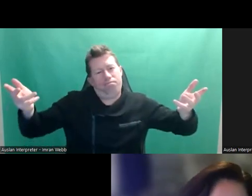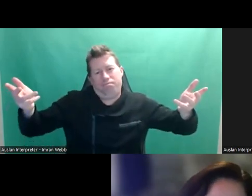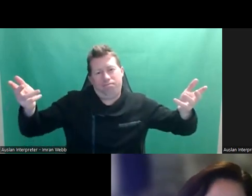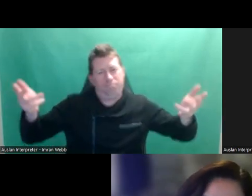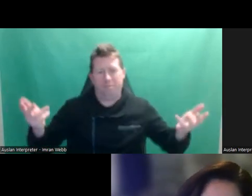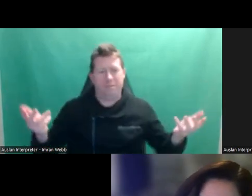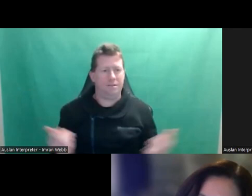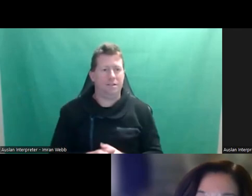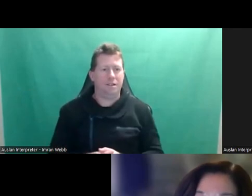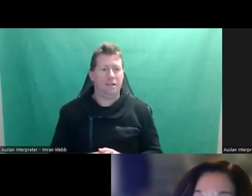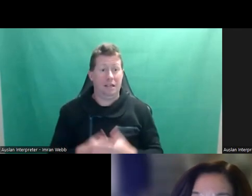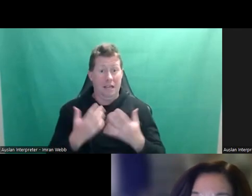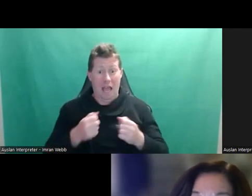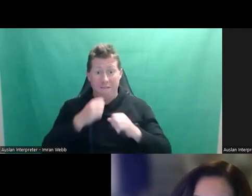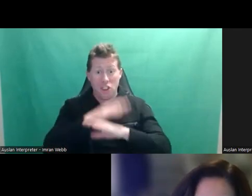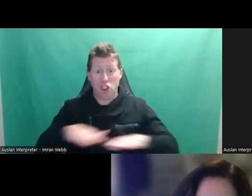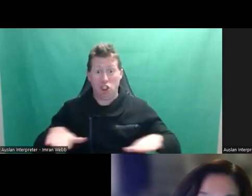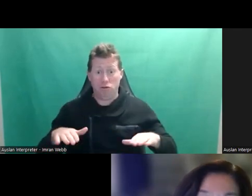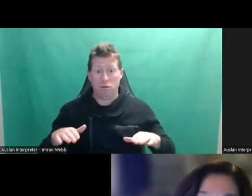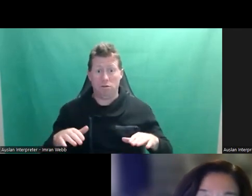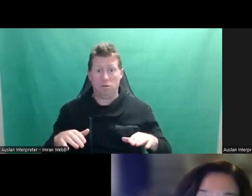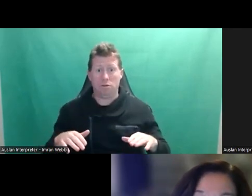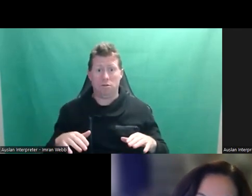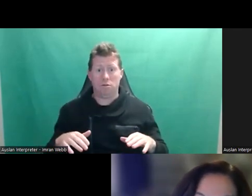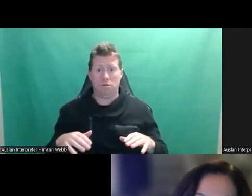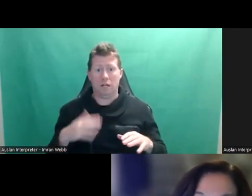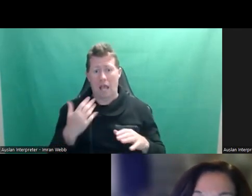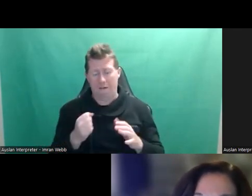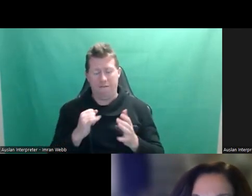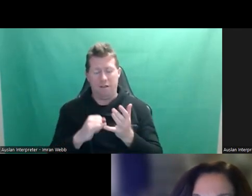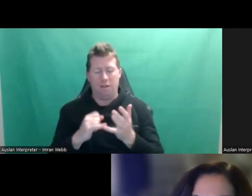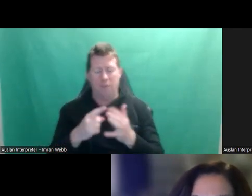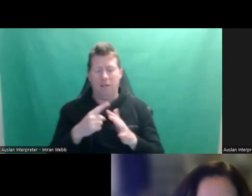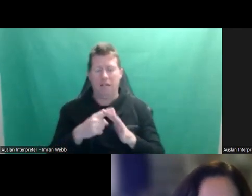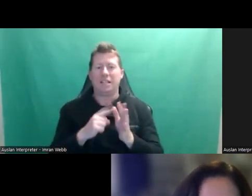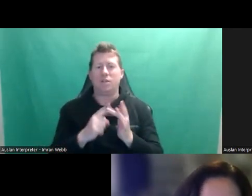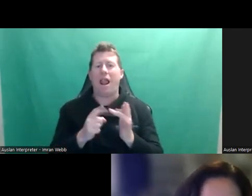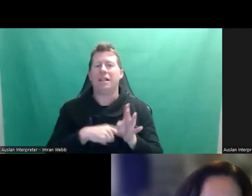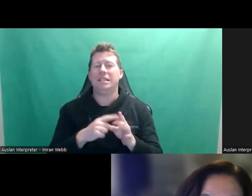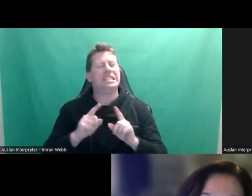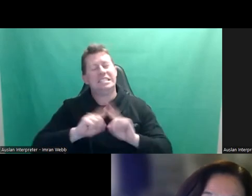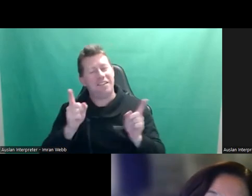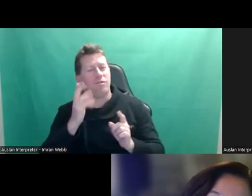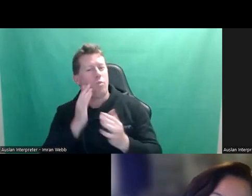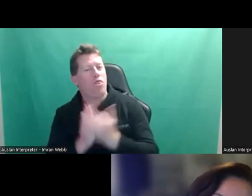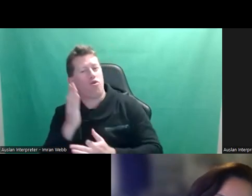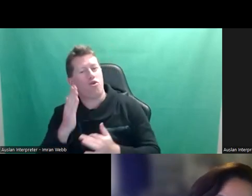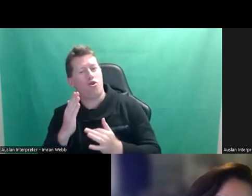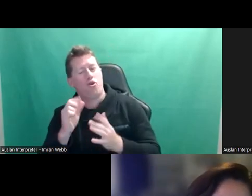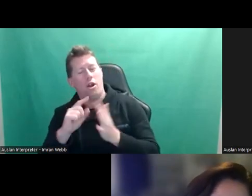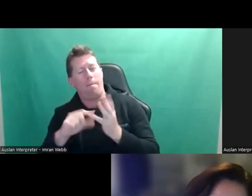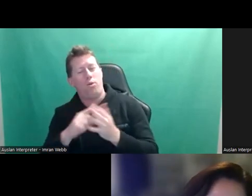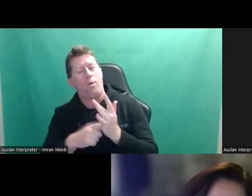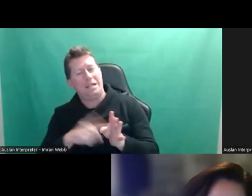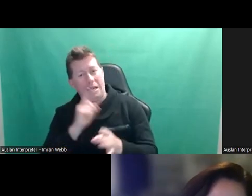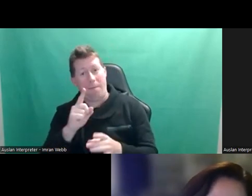you know, there are children who are very children have a sexuality, although it's not the same as once you've gone through puberty. So, you know, you can